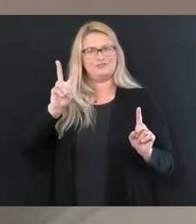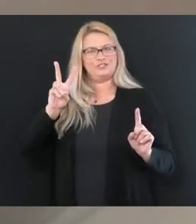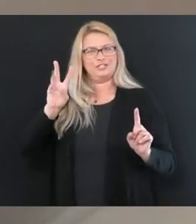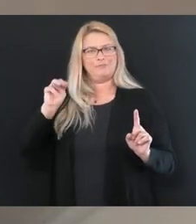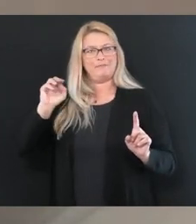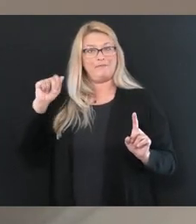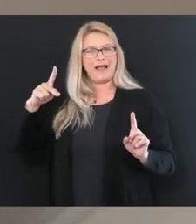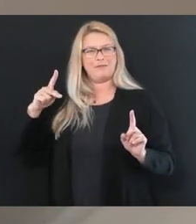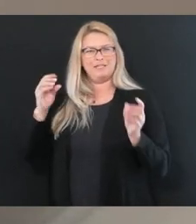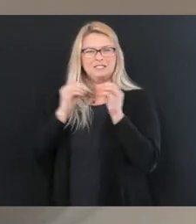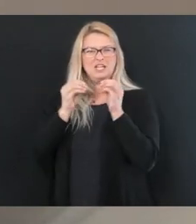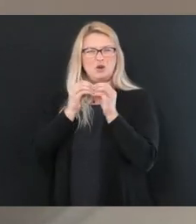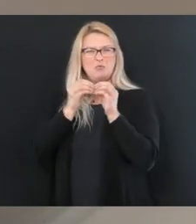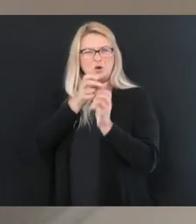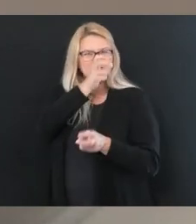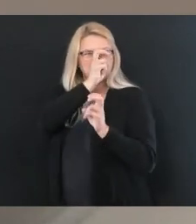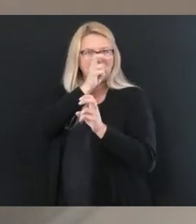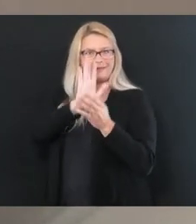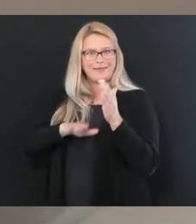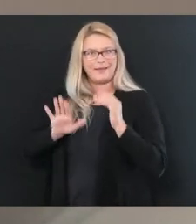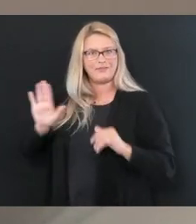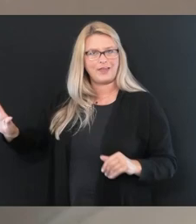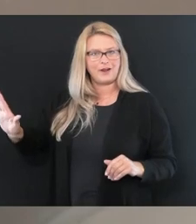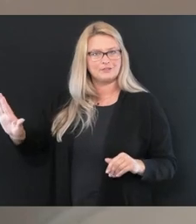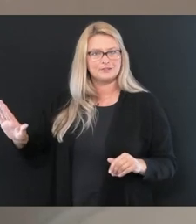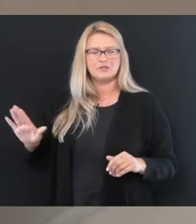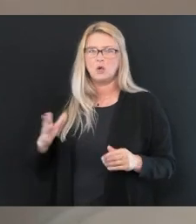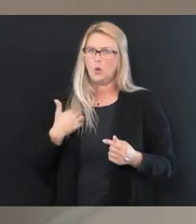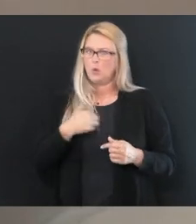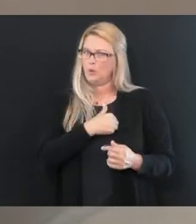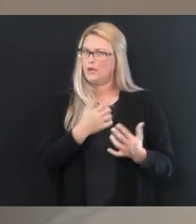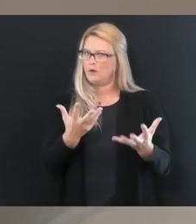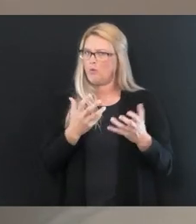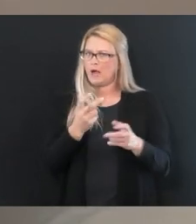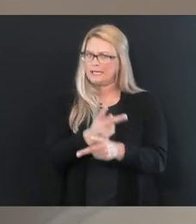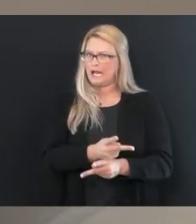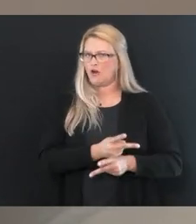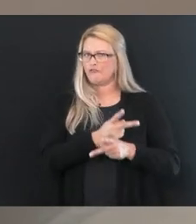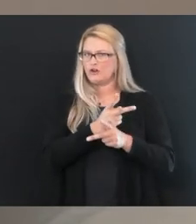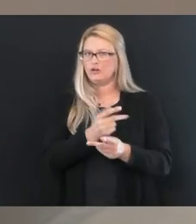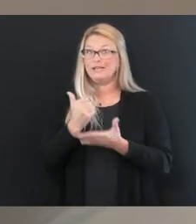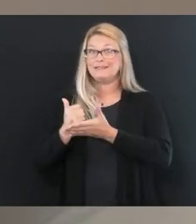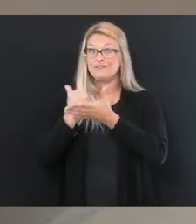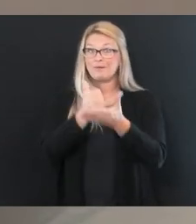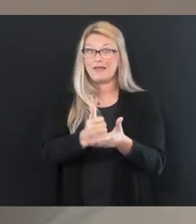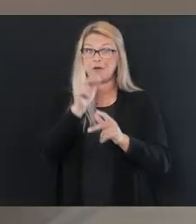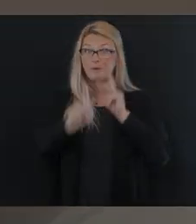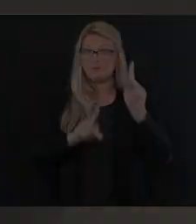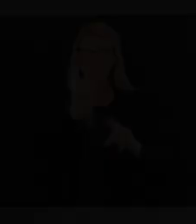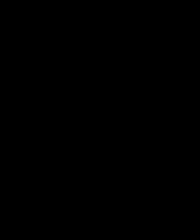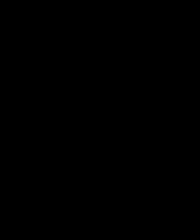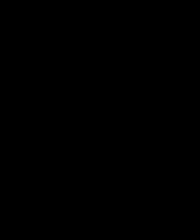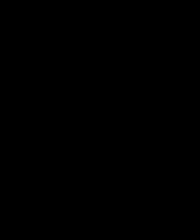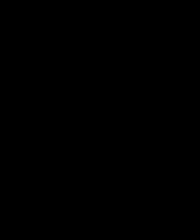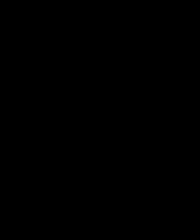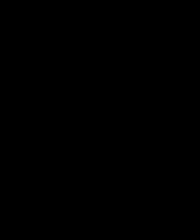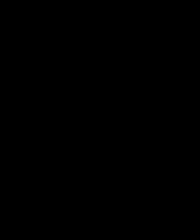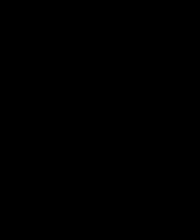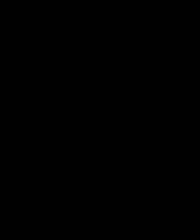rigorous than theirs. But that's because we want to be extra careful with the health of the people in West Virginia. So thank you so much.